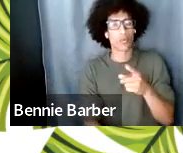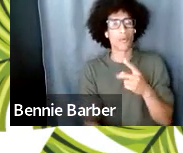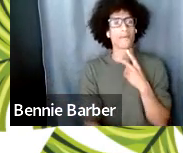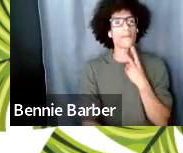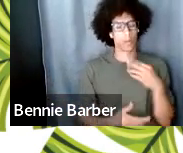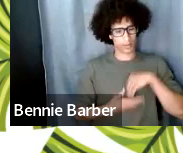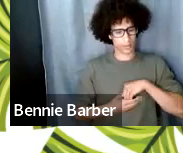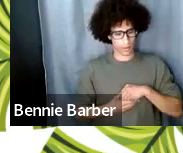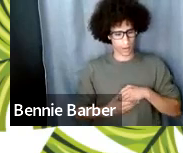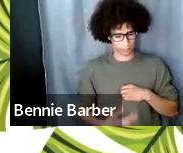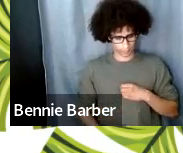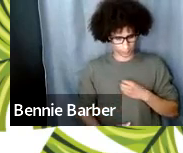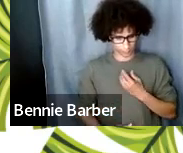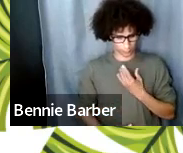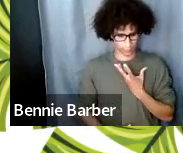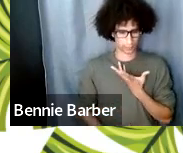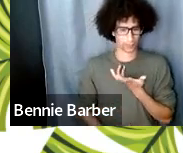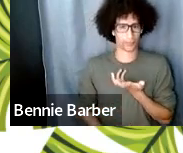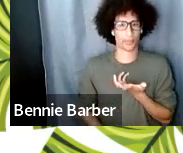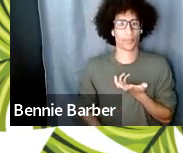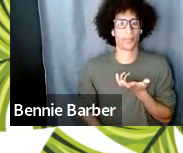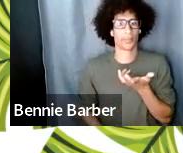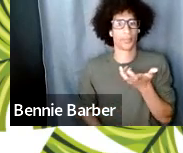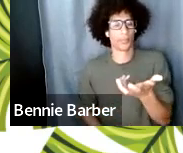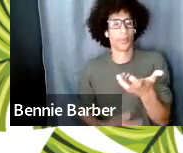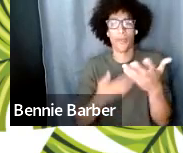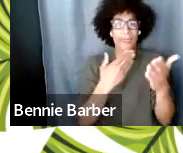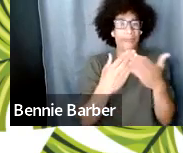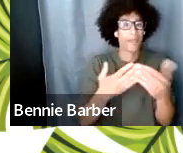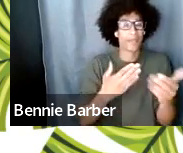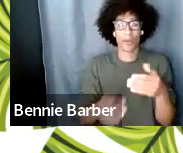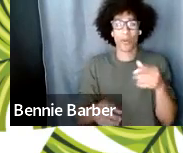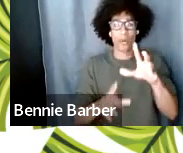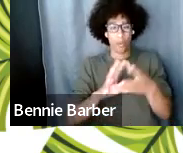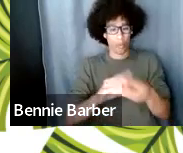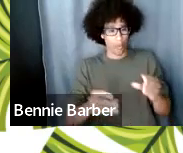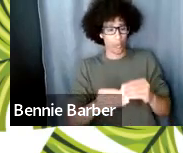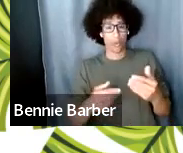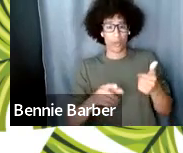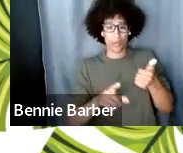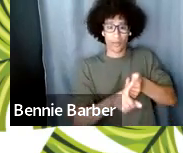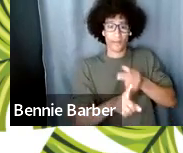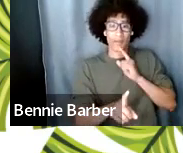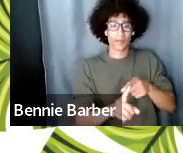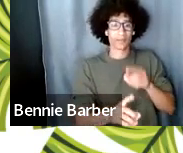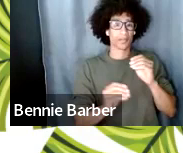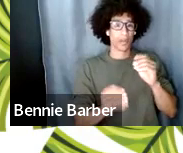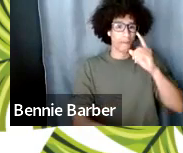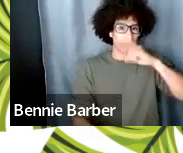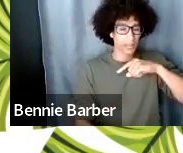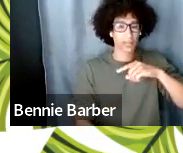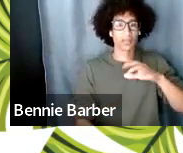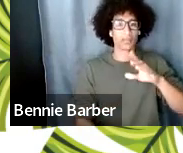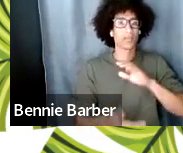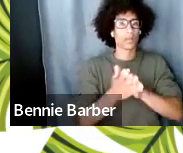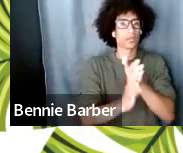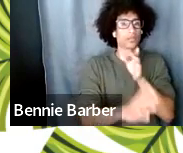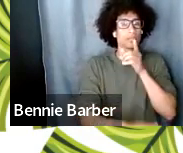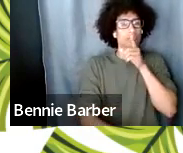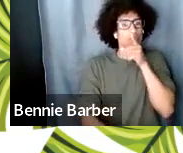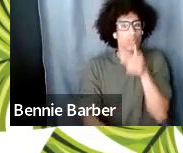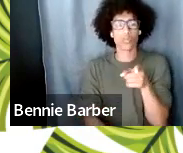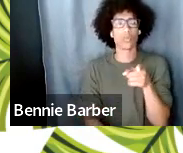non-fiction parts of you will start to be threaded into your characters into your dialogue and so